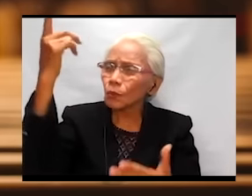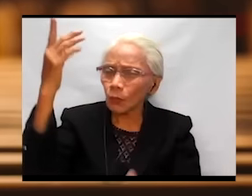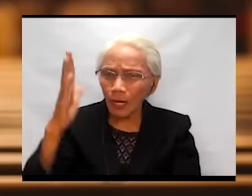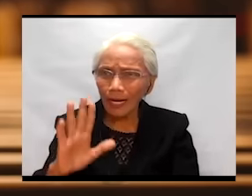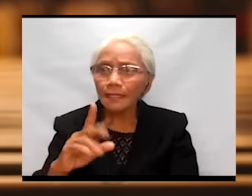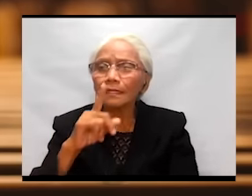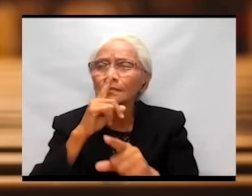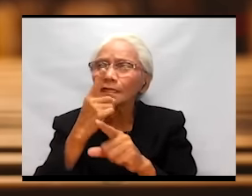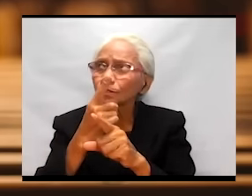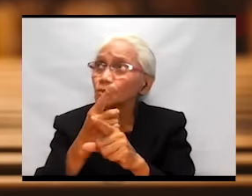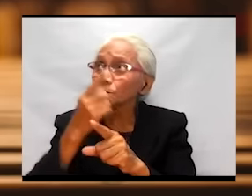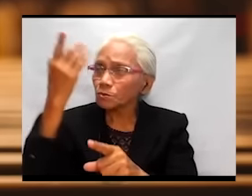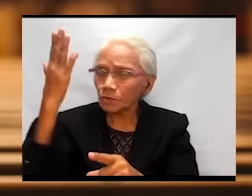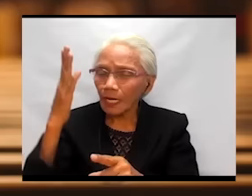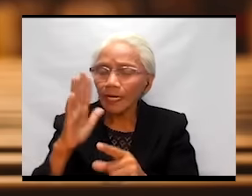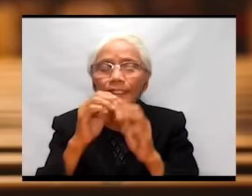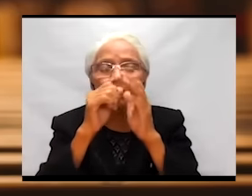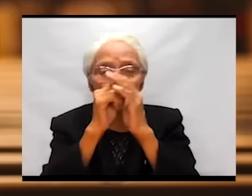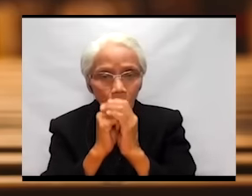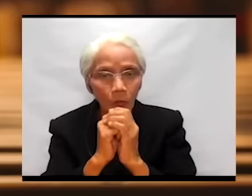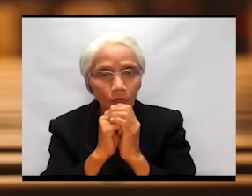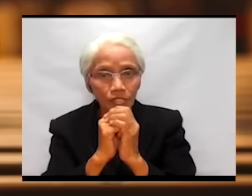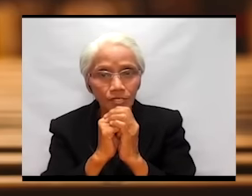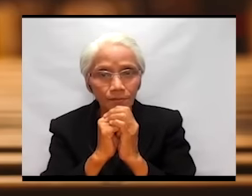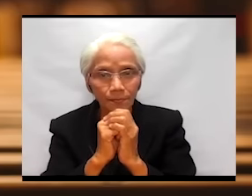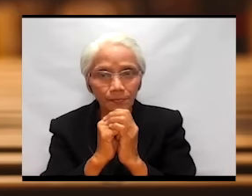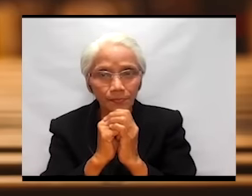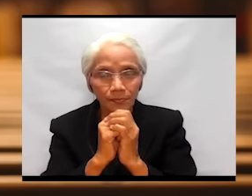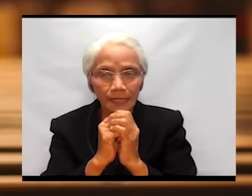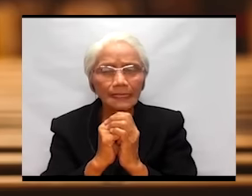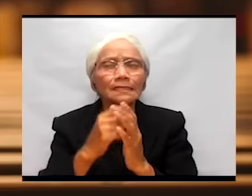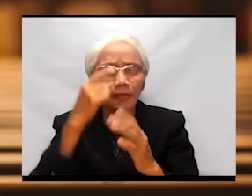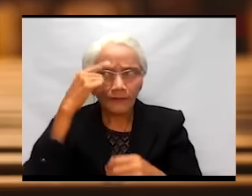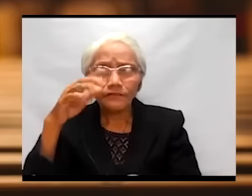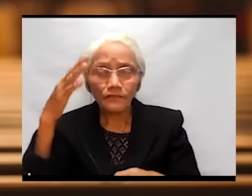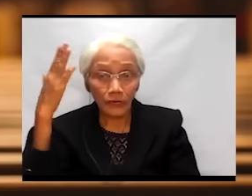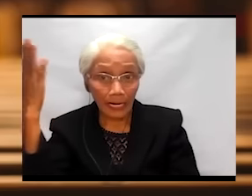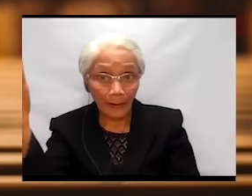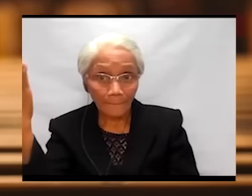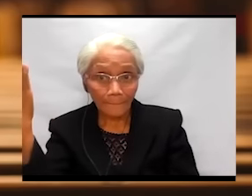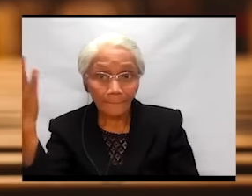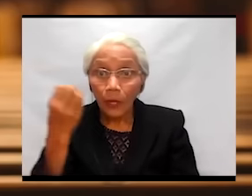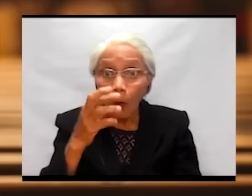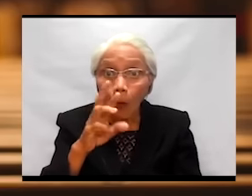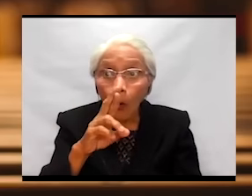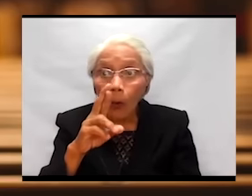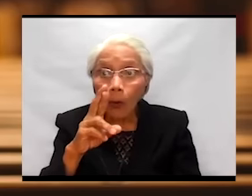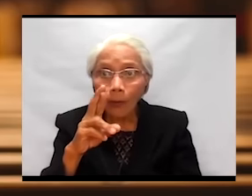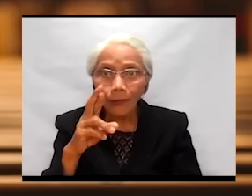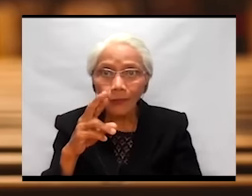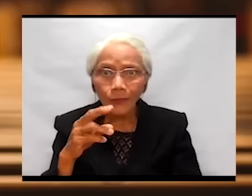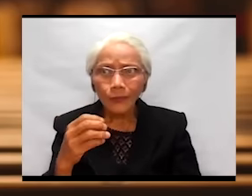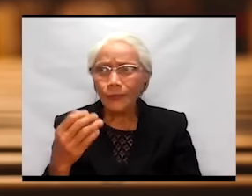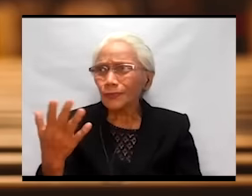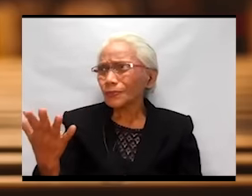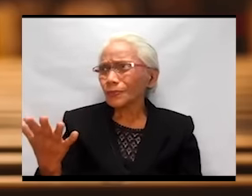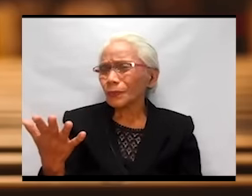is due to God? Or do we long for the false gods?